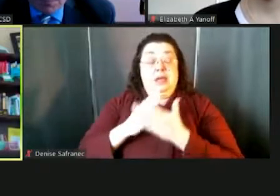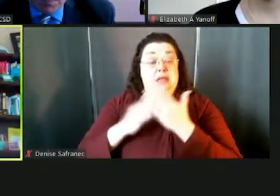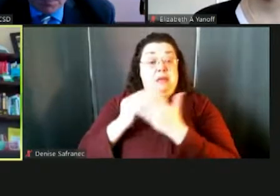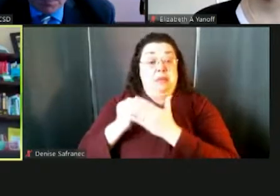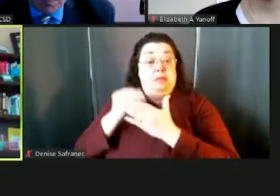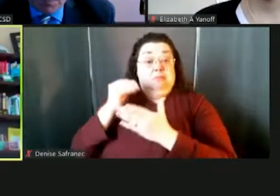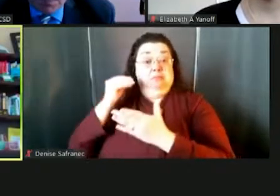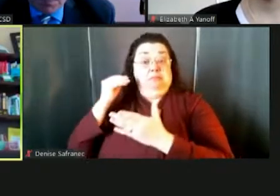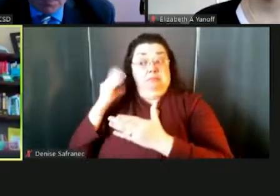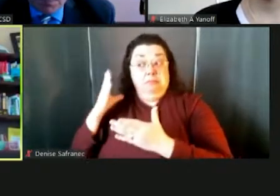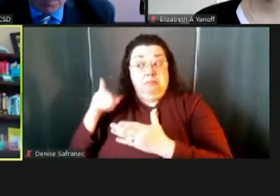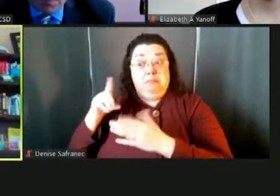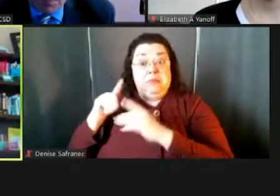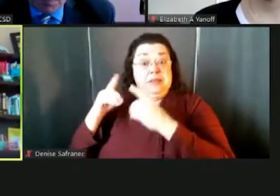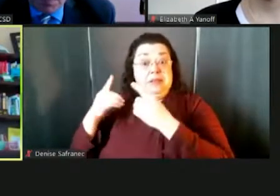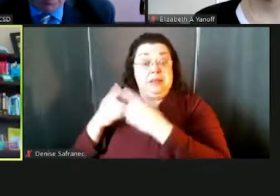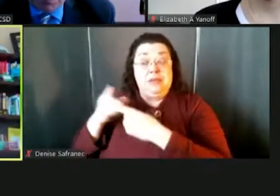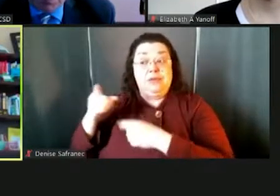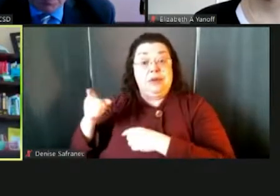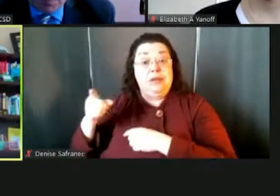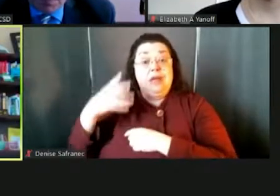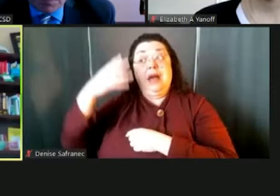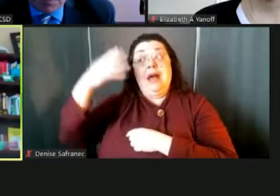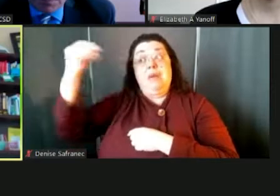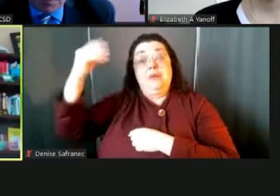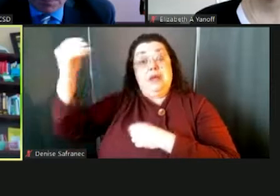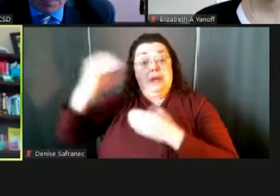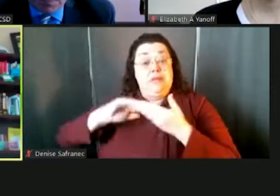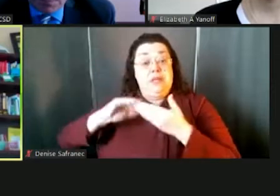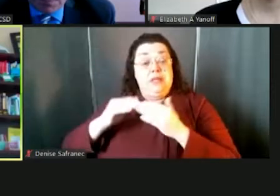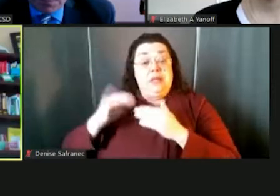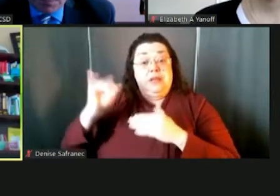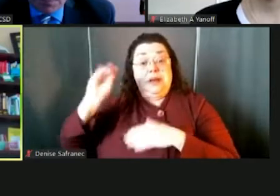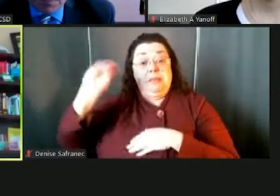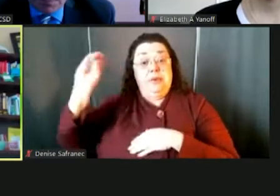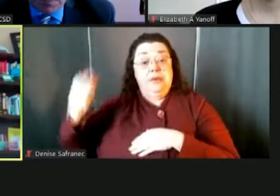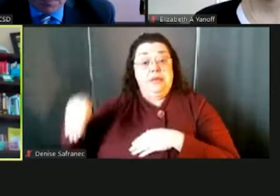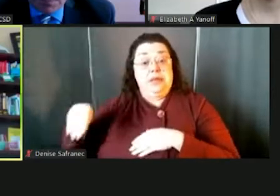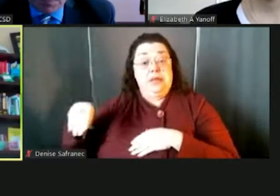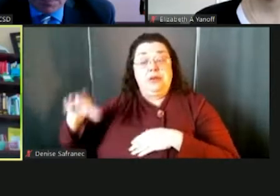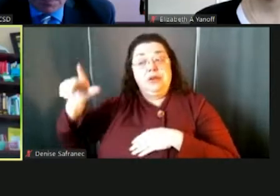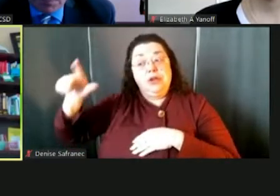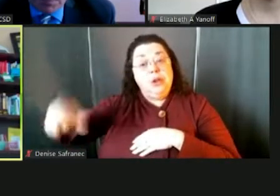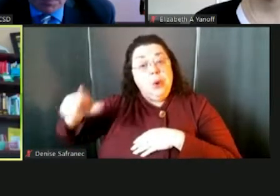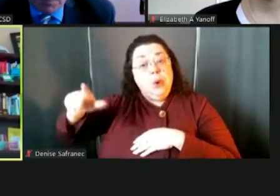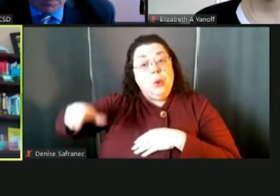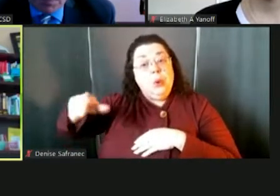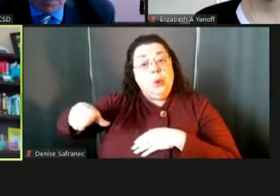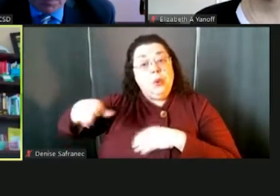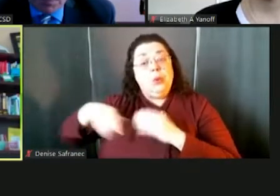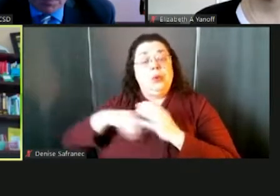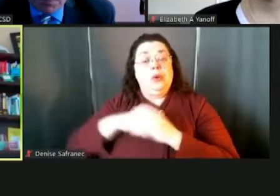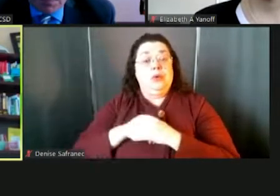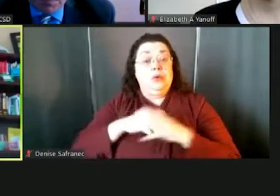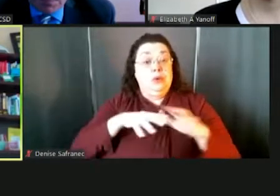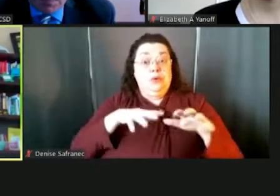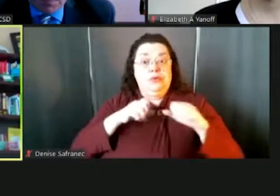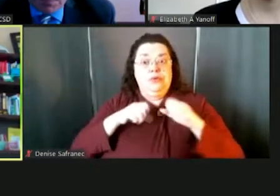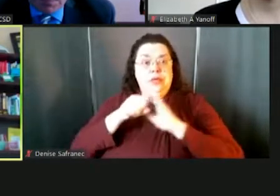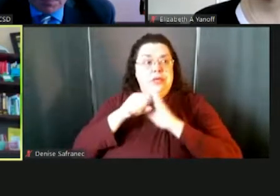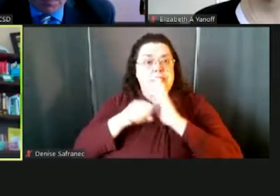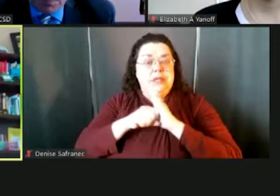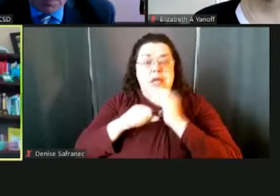you know, in the suburbs, you know, that percentage is very, very low. And so when you freeze state aid